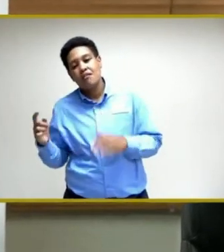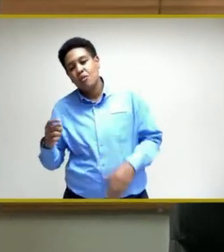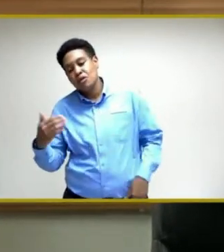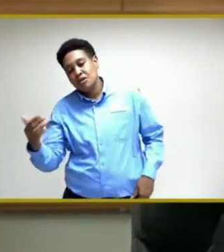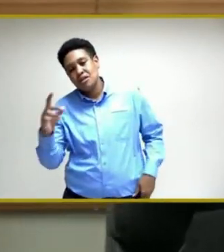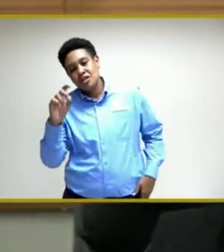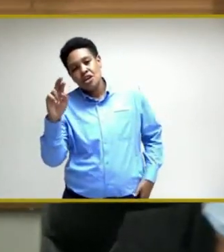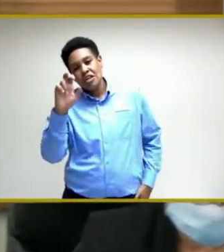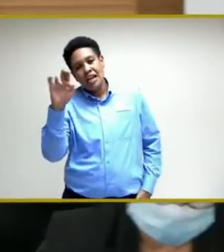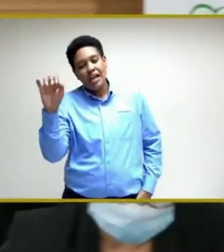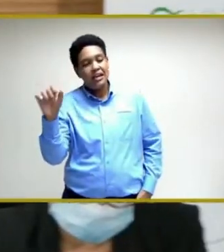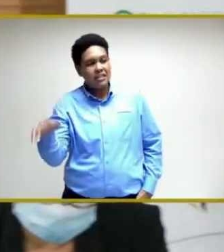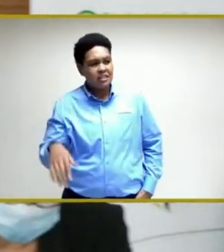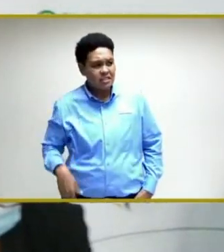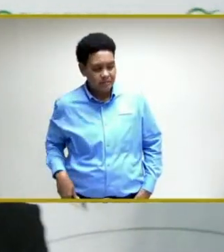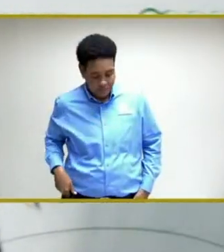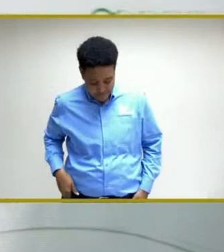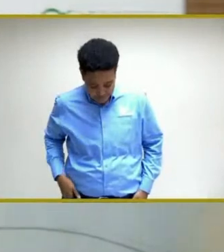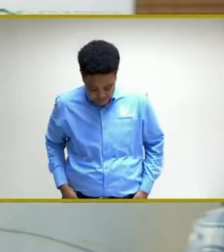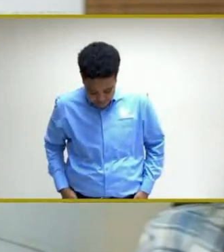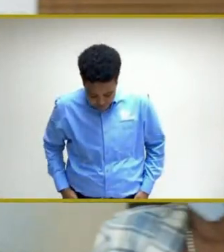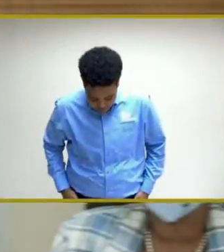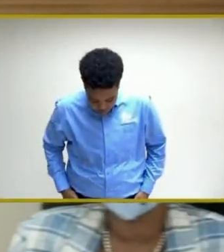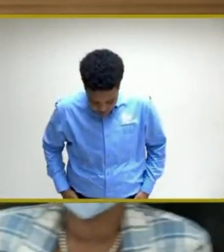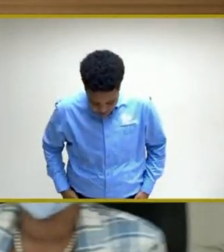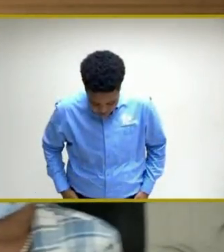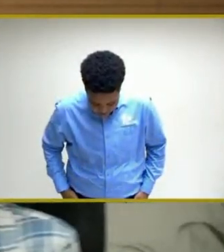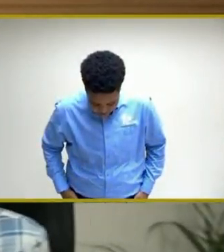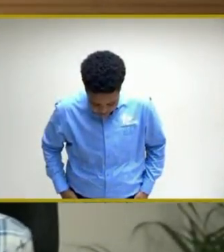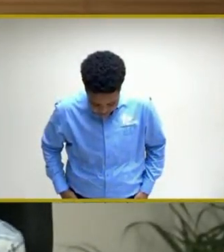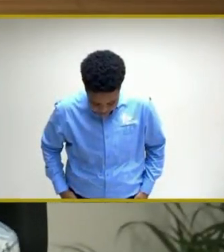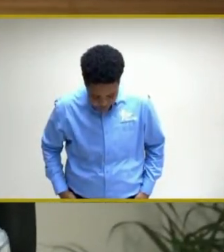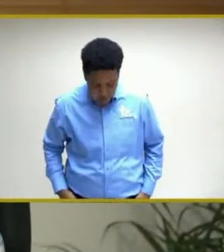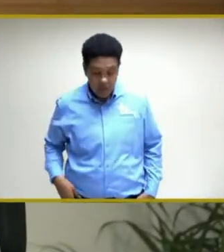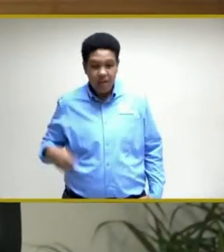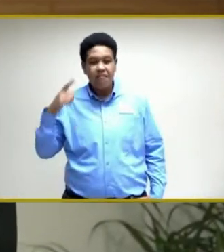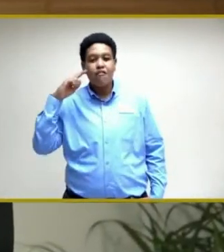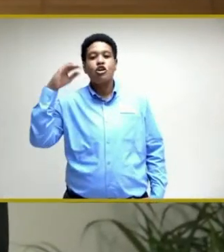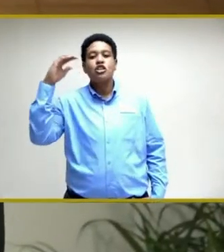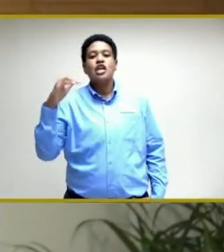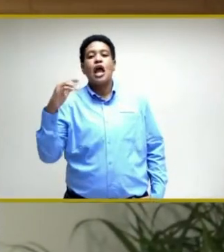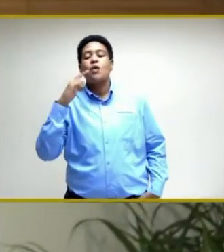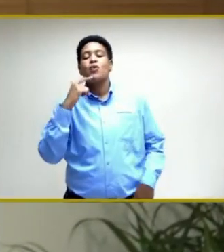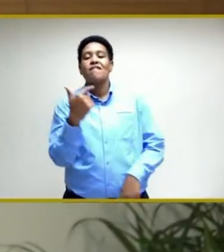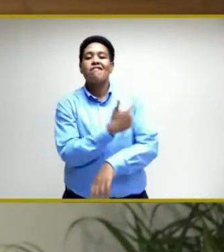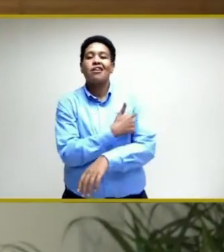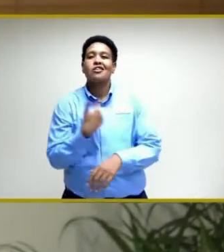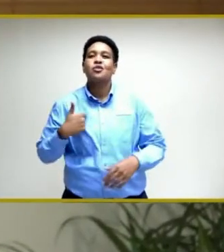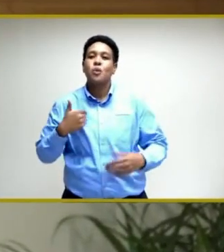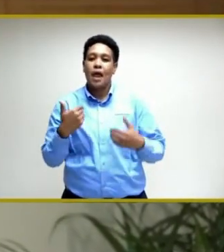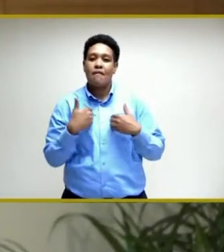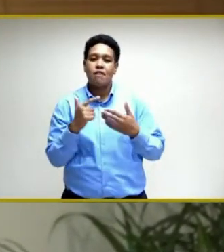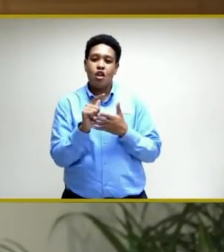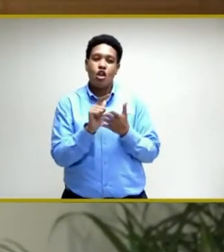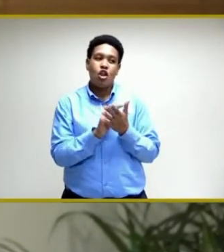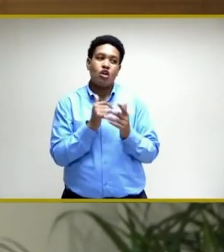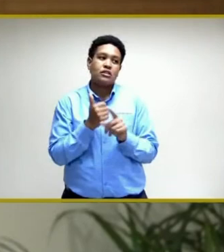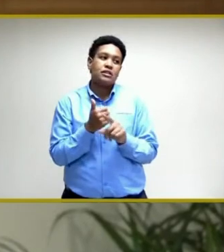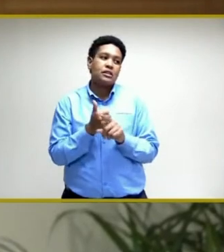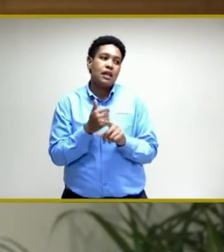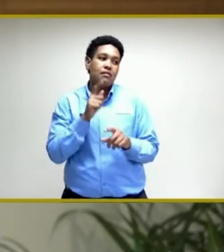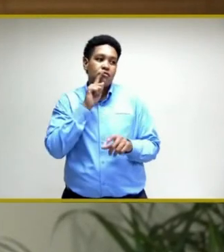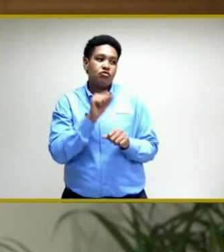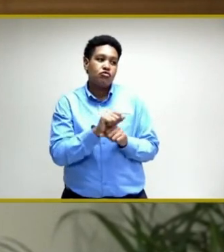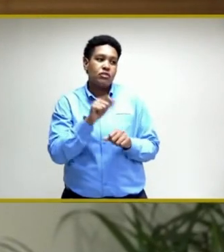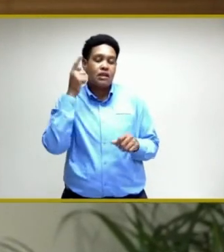Dr. Ennis? So for childhood vaccinations, we do have the laws that are